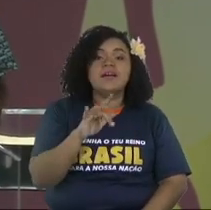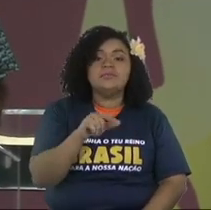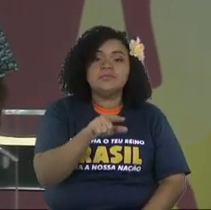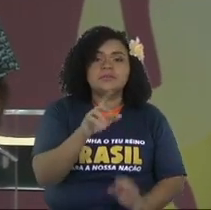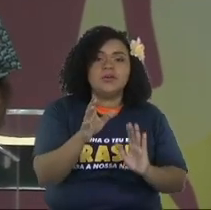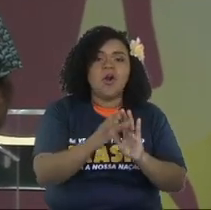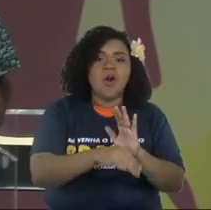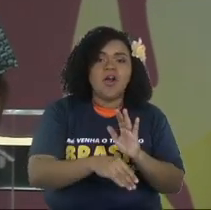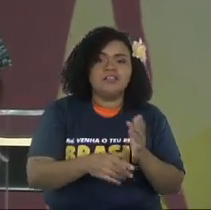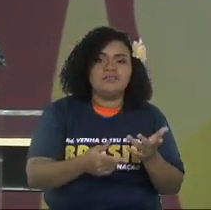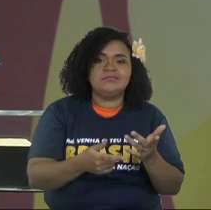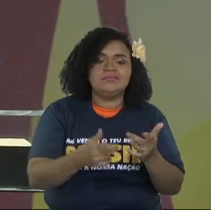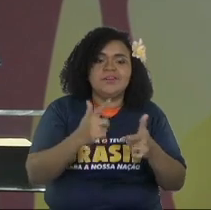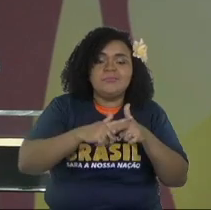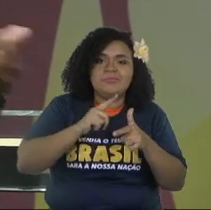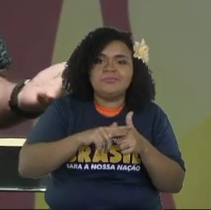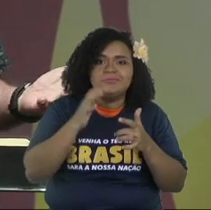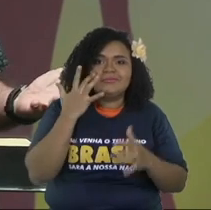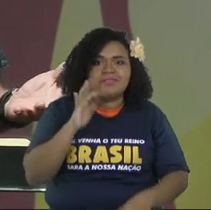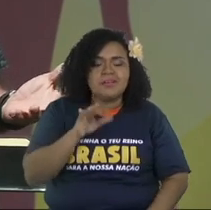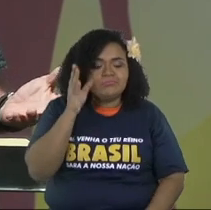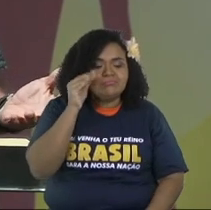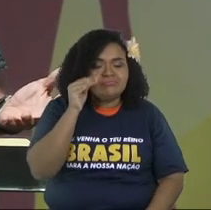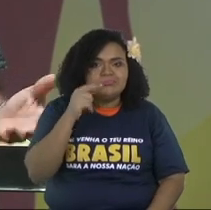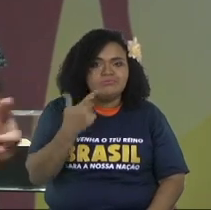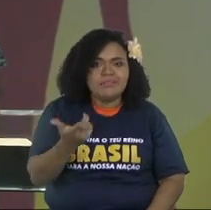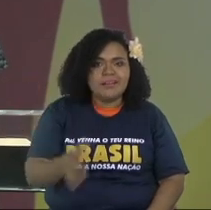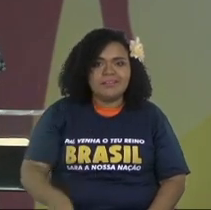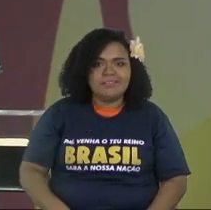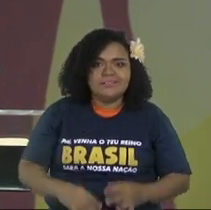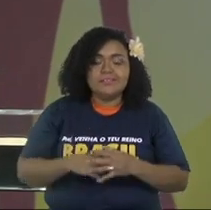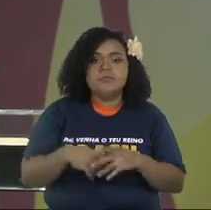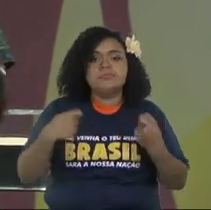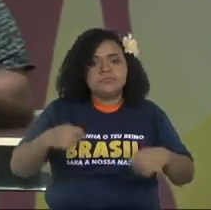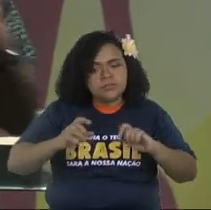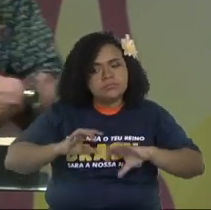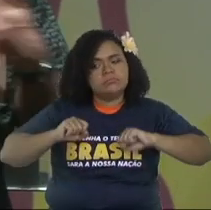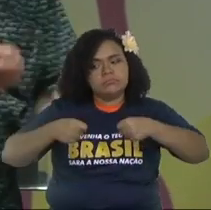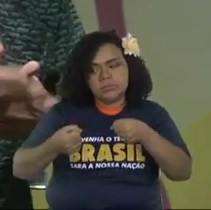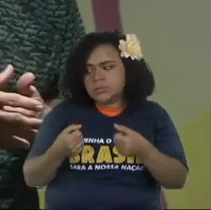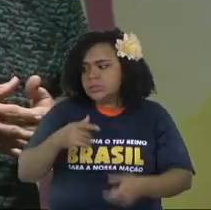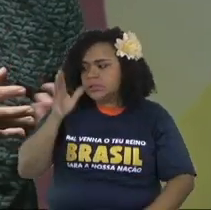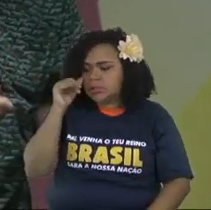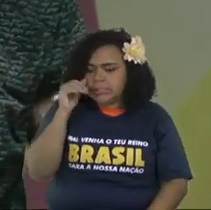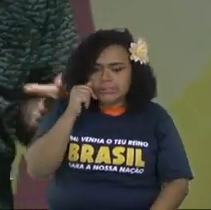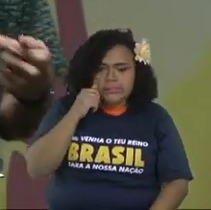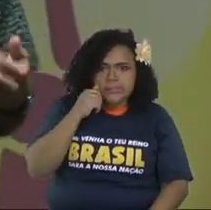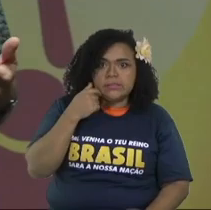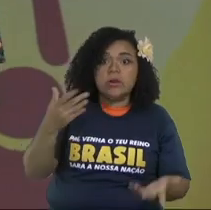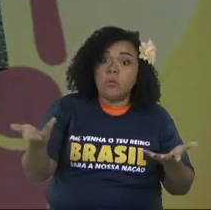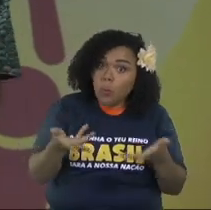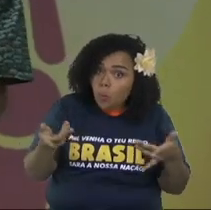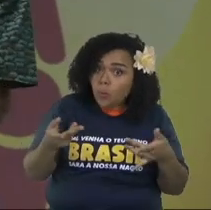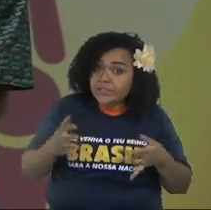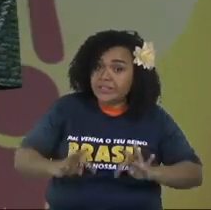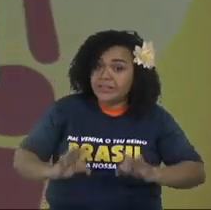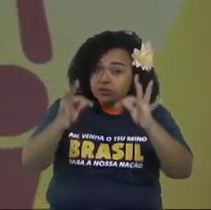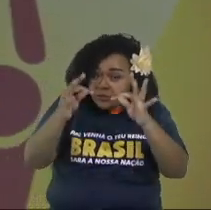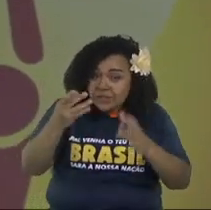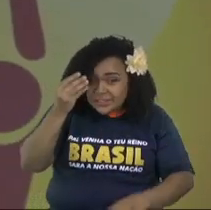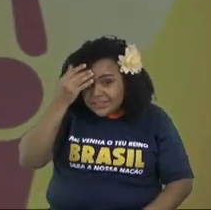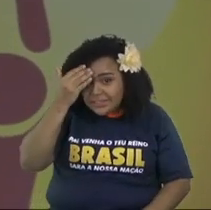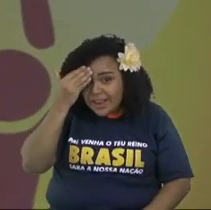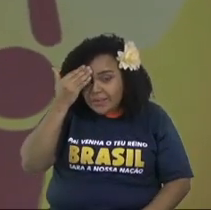it's like the quote, the cow, the cow only gets fat when the owner is looking at it.